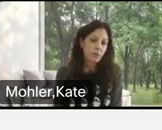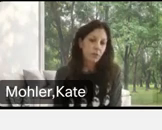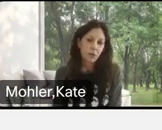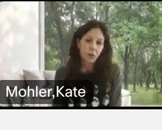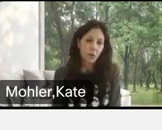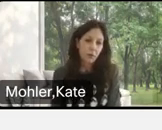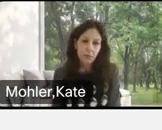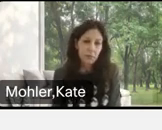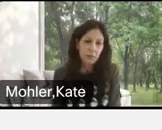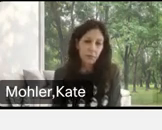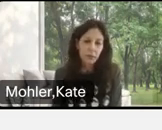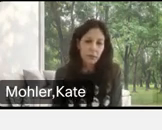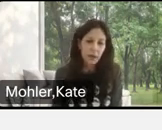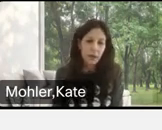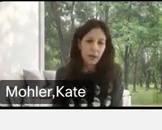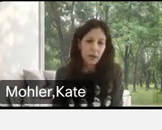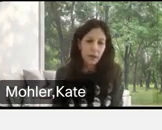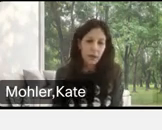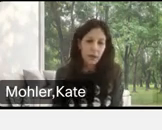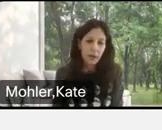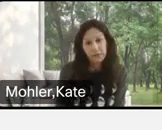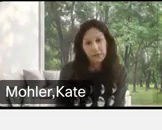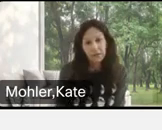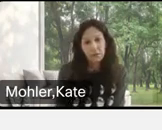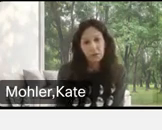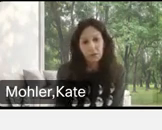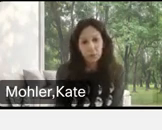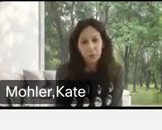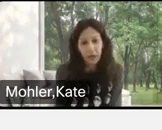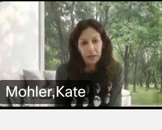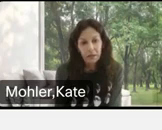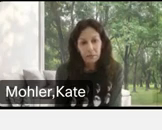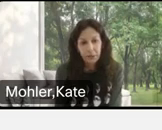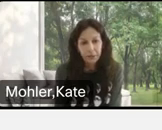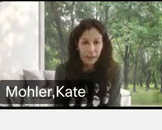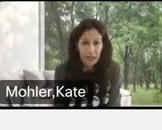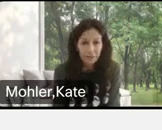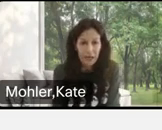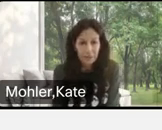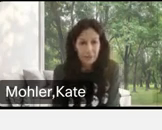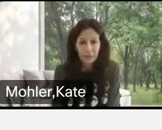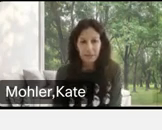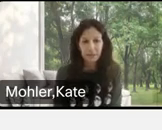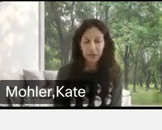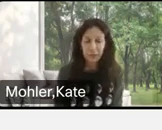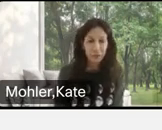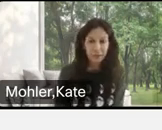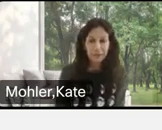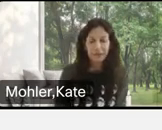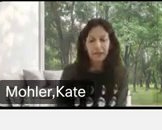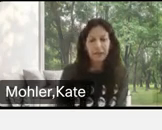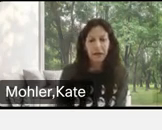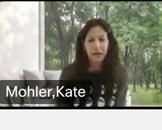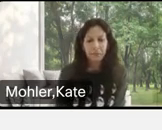for you. As Jason just said to provide material ahead of time is very